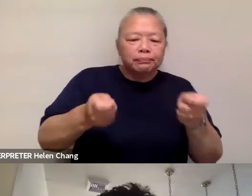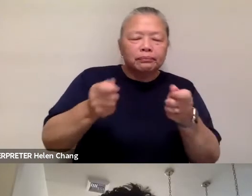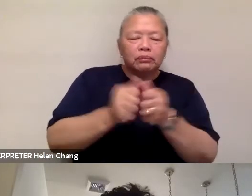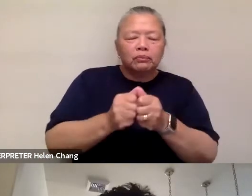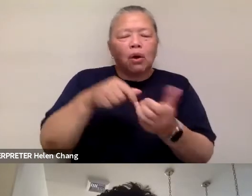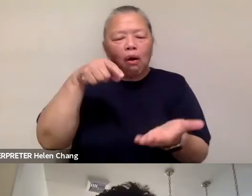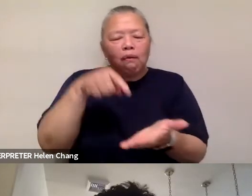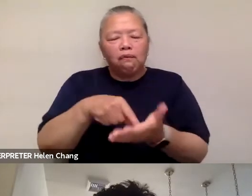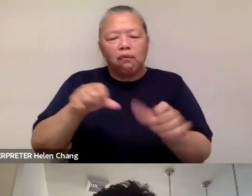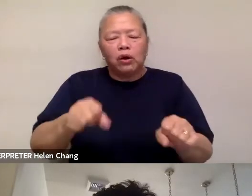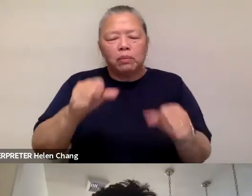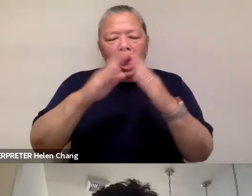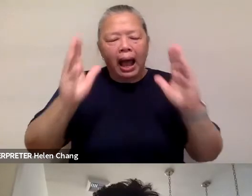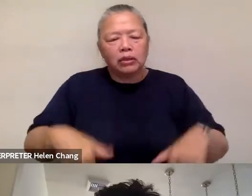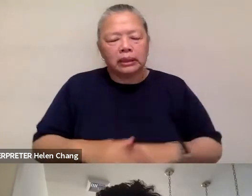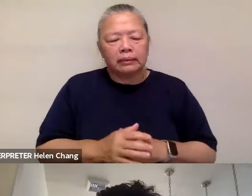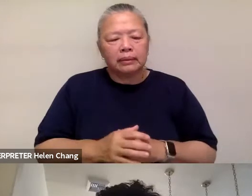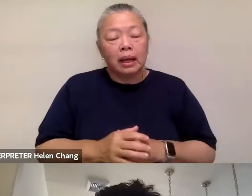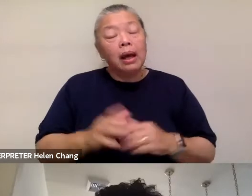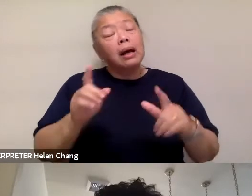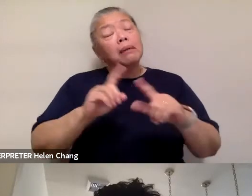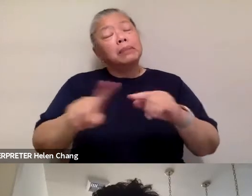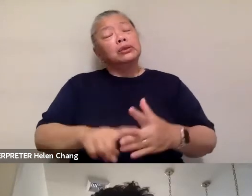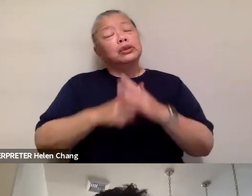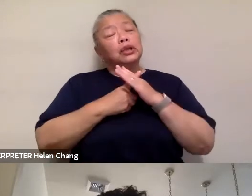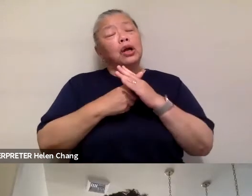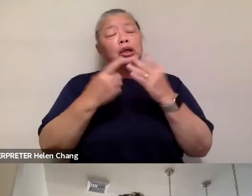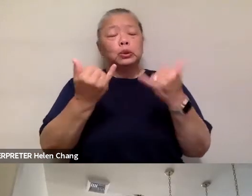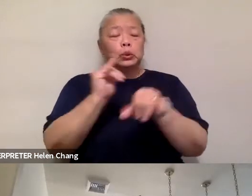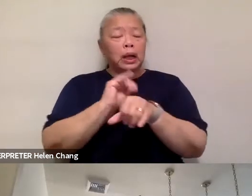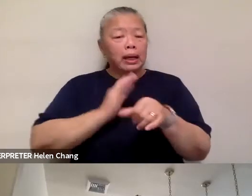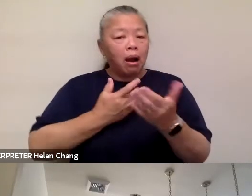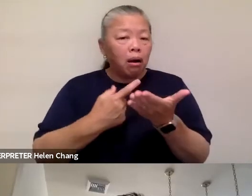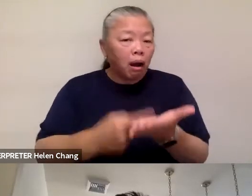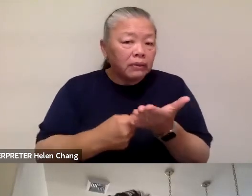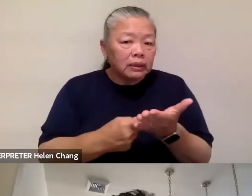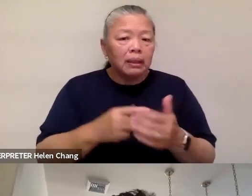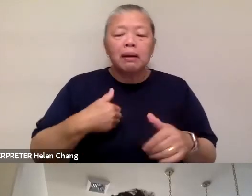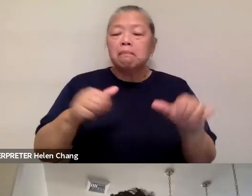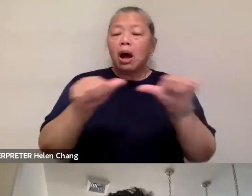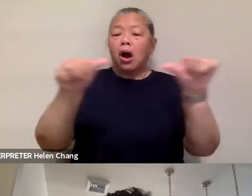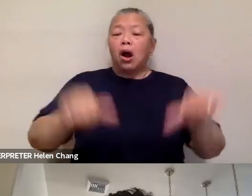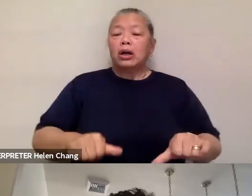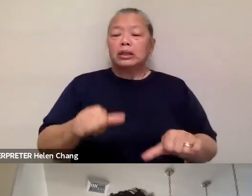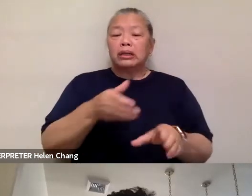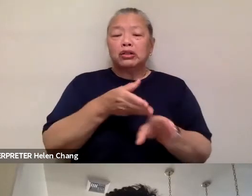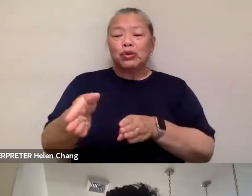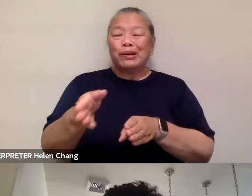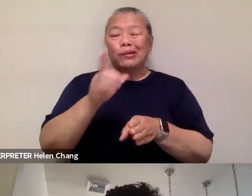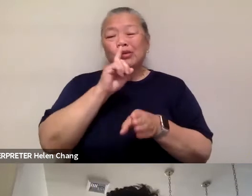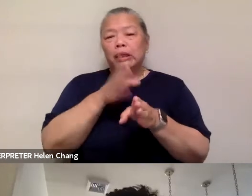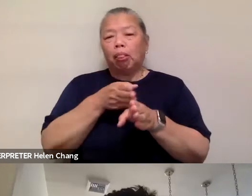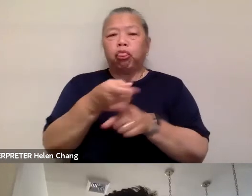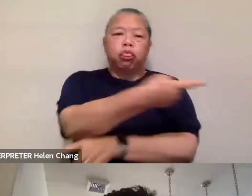just to get the conversation started in my architectural career, I got sidetracked because